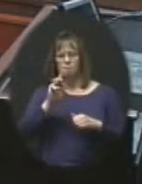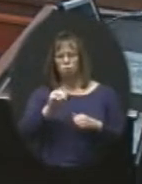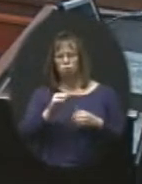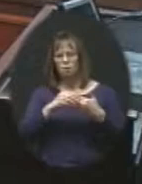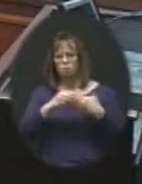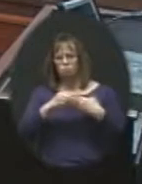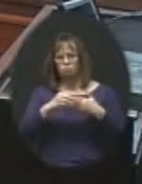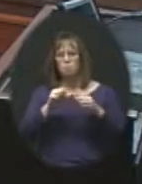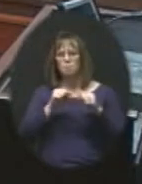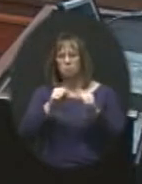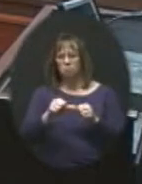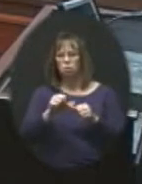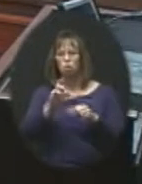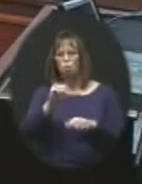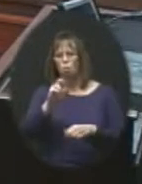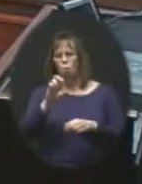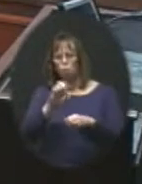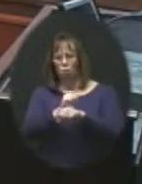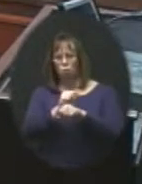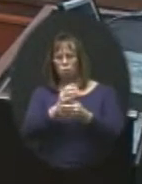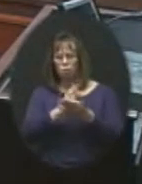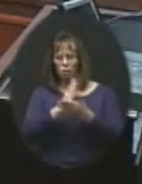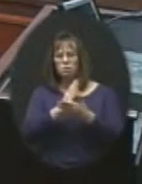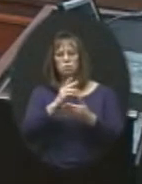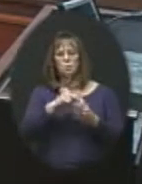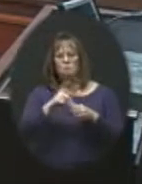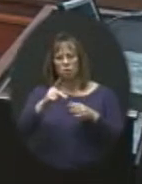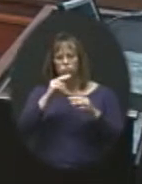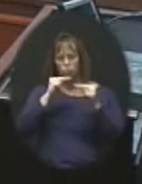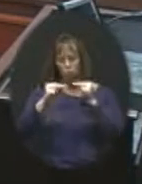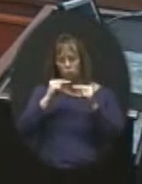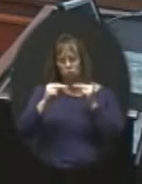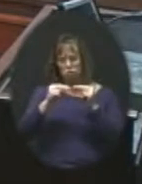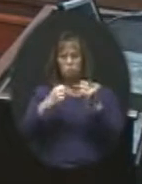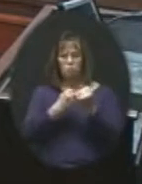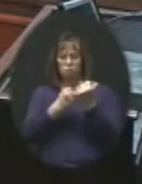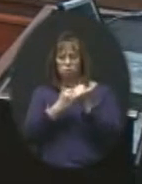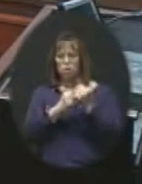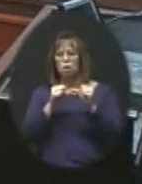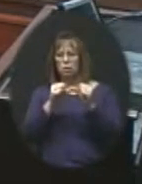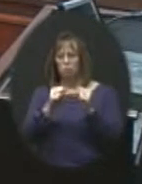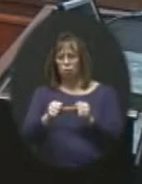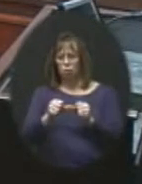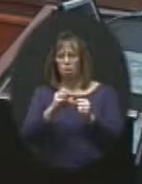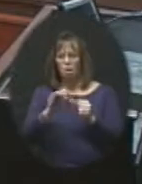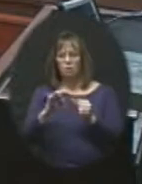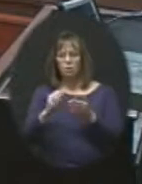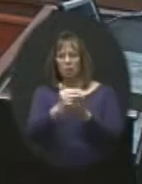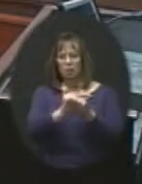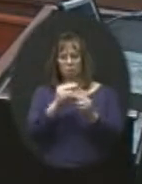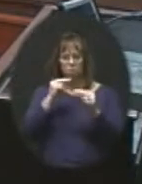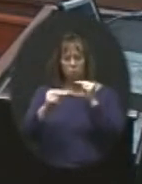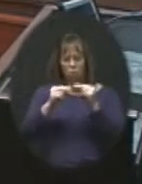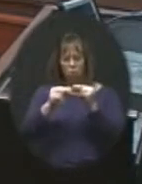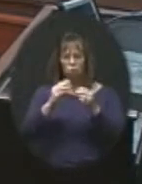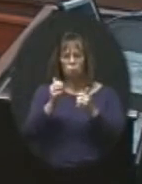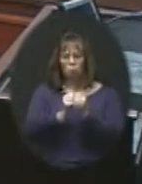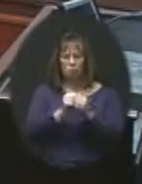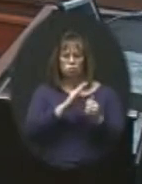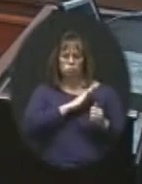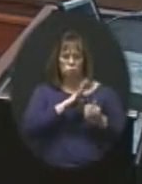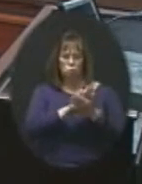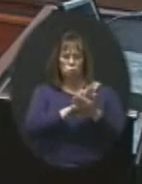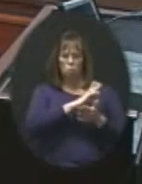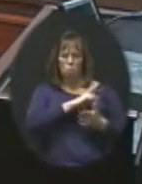while maintaining core employee rights, professional negotiations. We support continuation of collective bargaining between school boards and